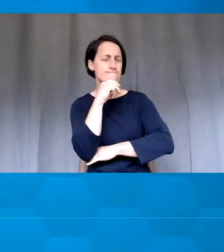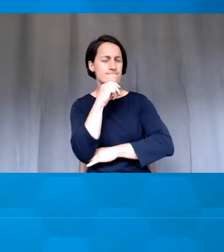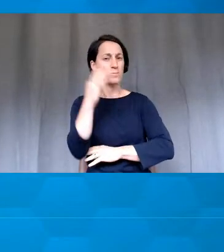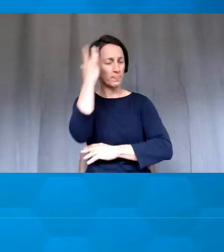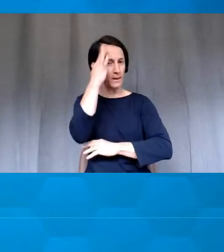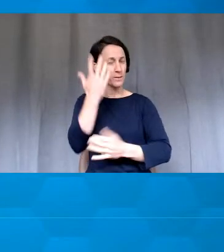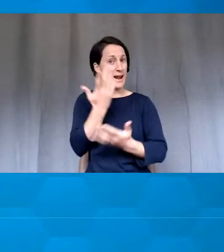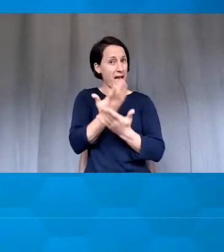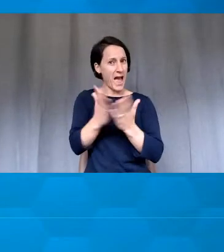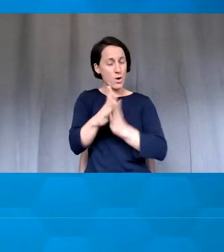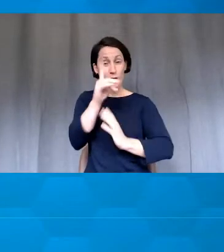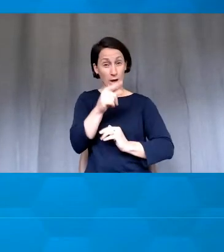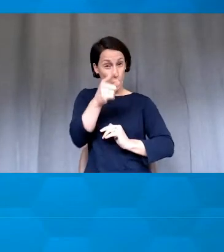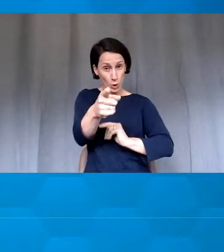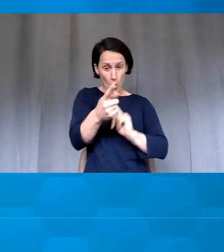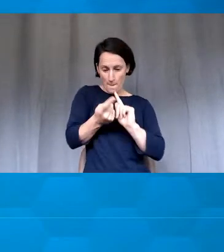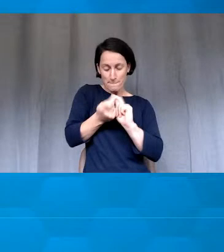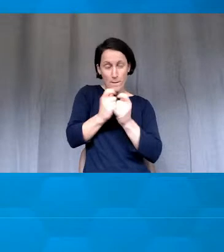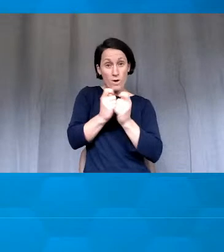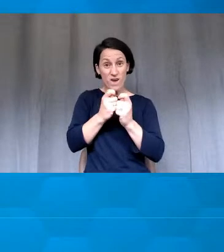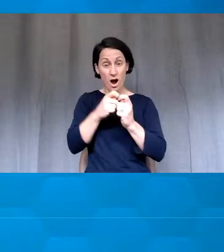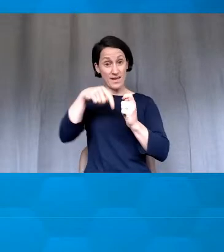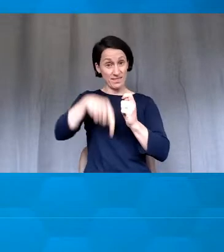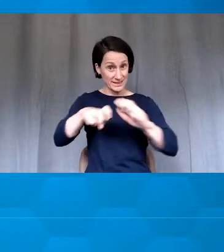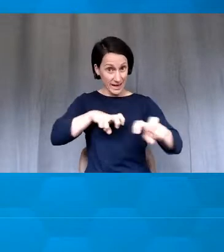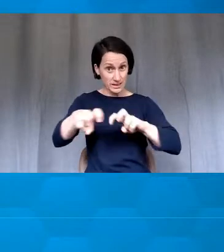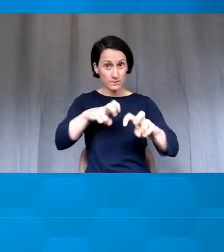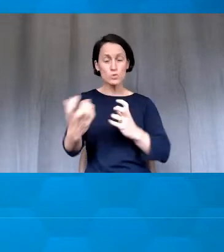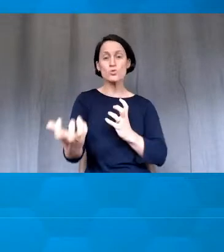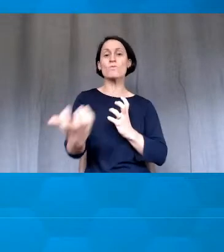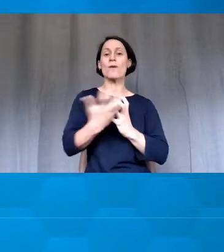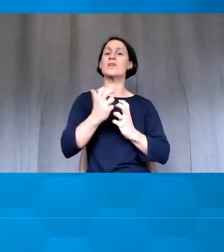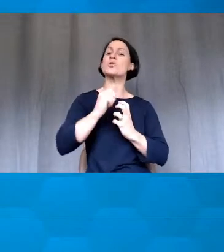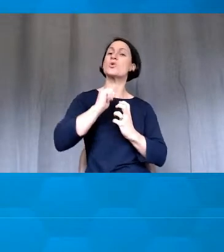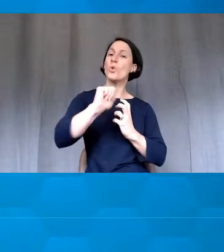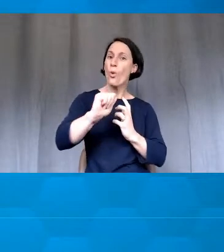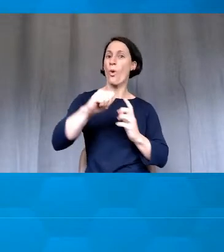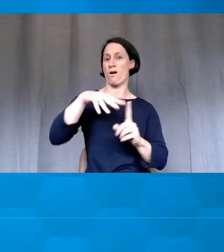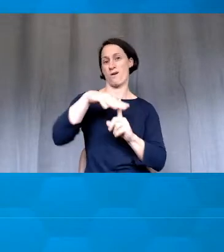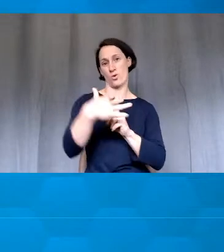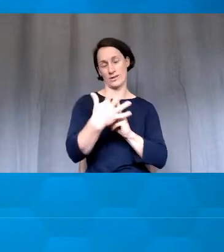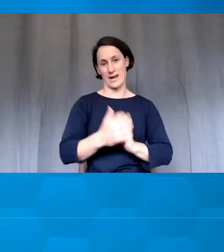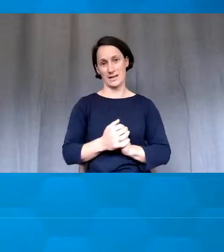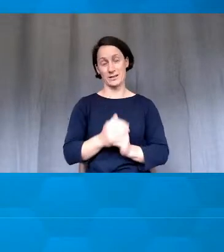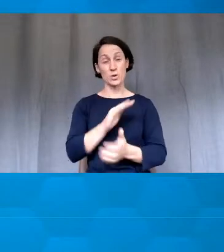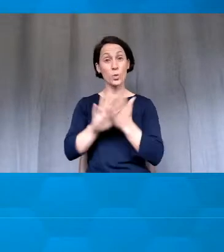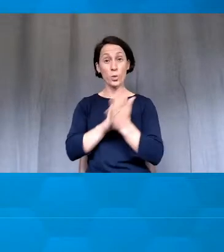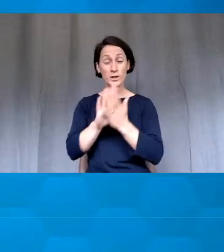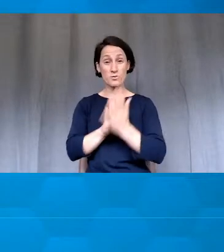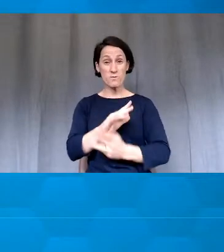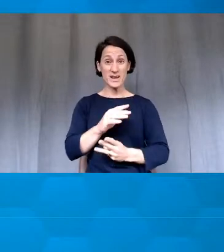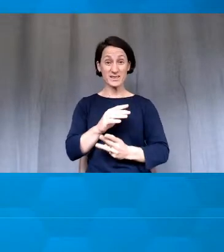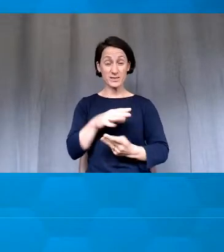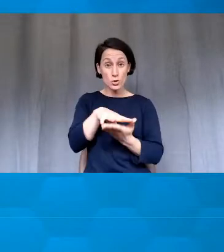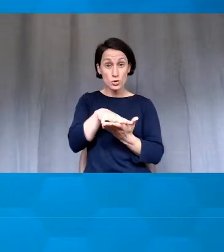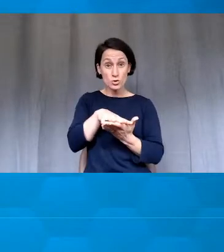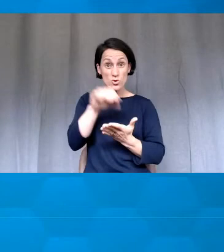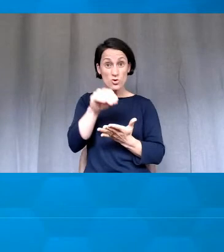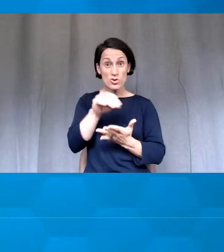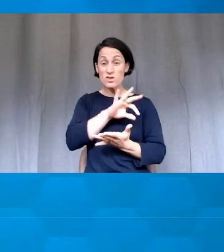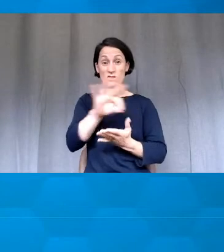adapt it to suit your teaching context, where students haven't spent about 28 of the last